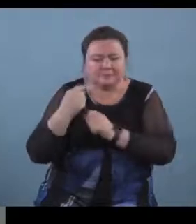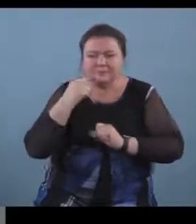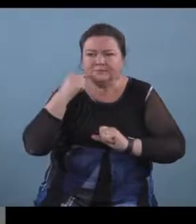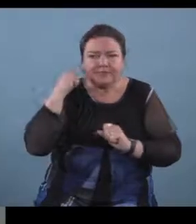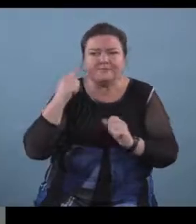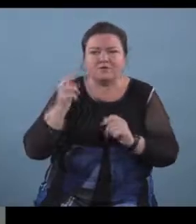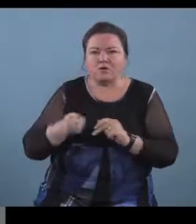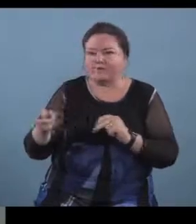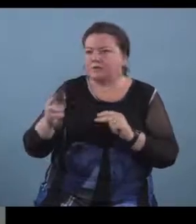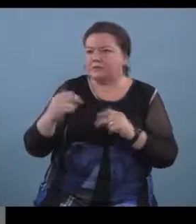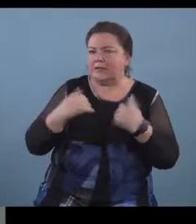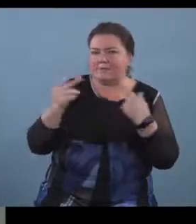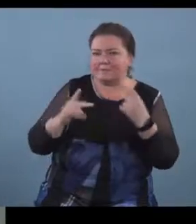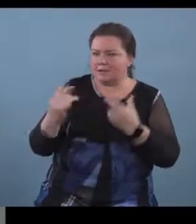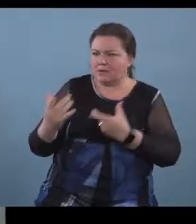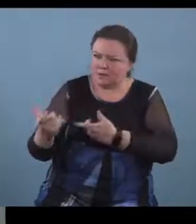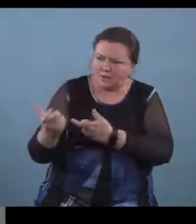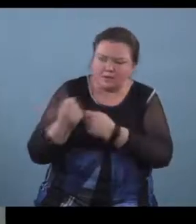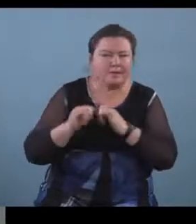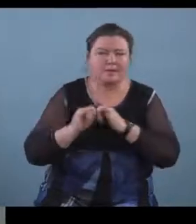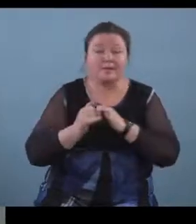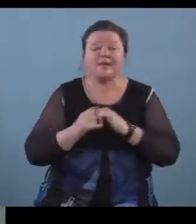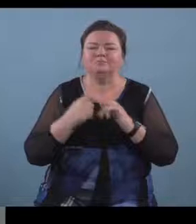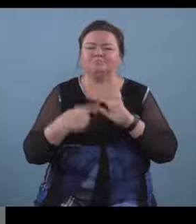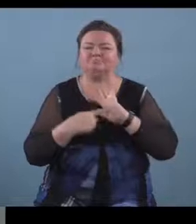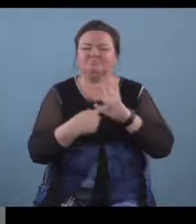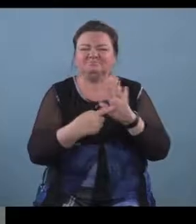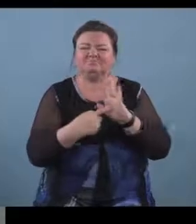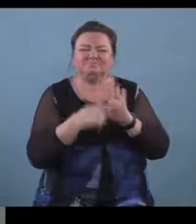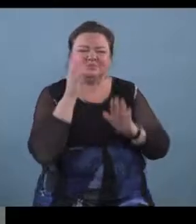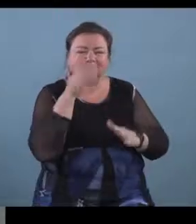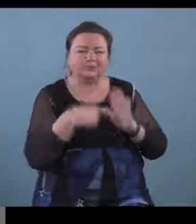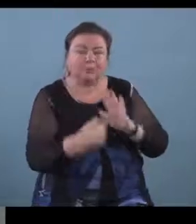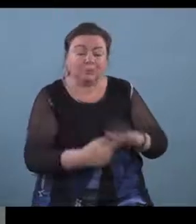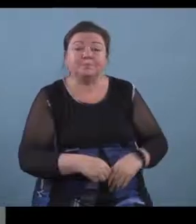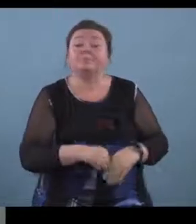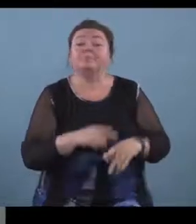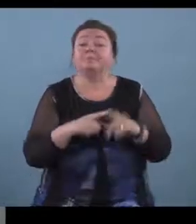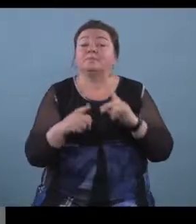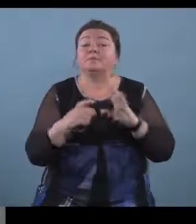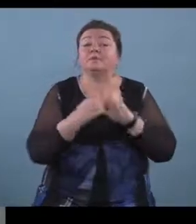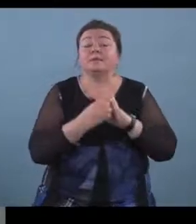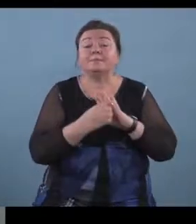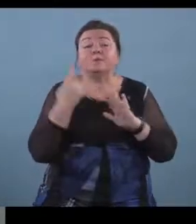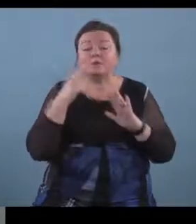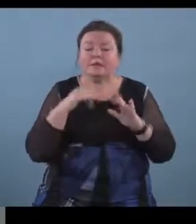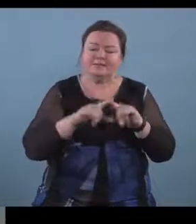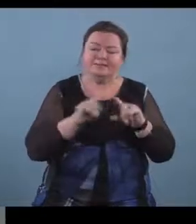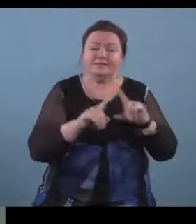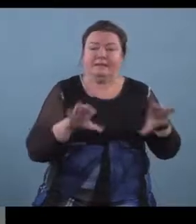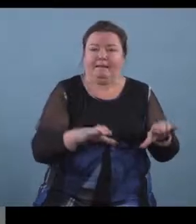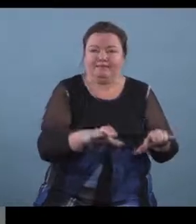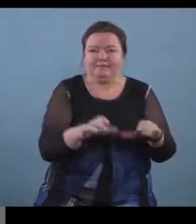in music making so i'm going to give you some examples of activities um approaches